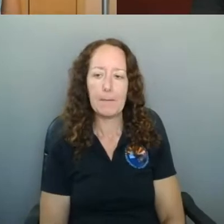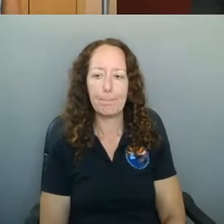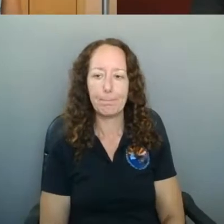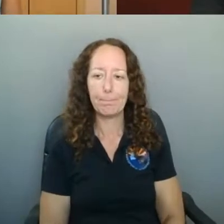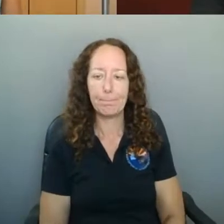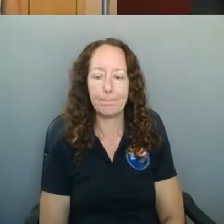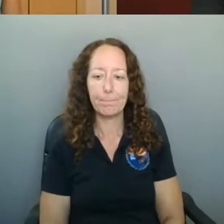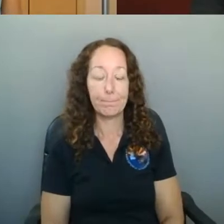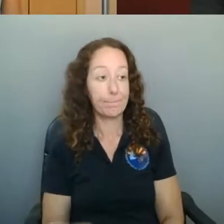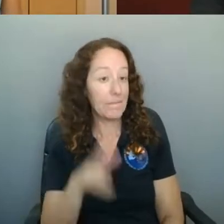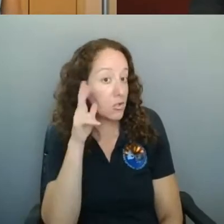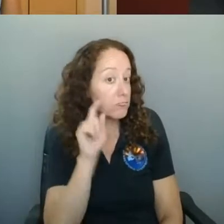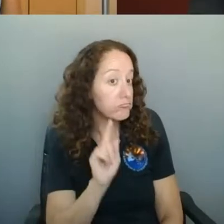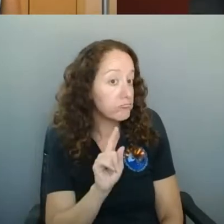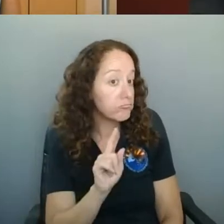Can you hear me?